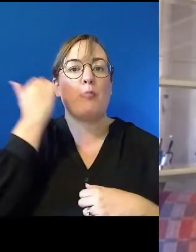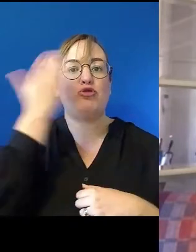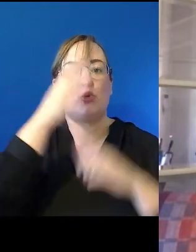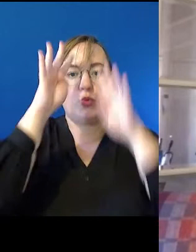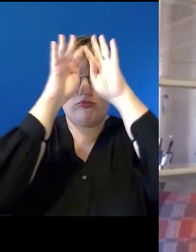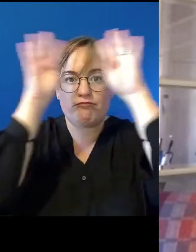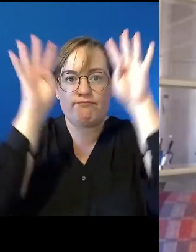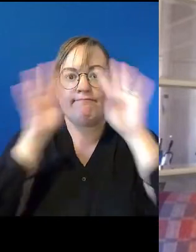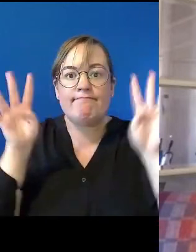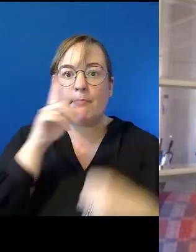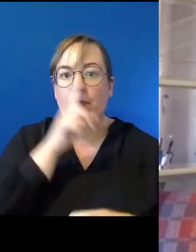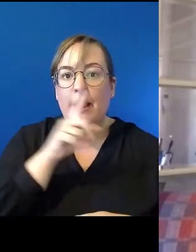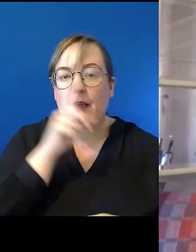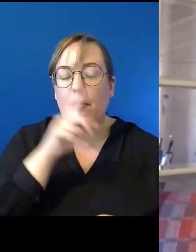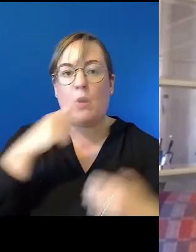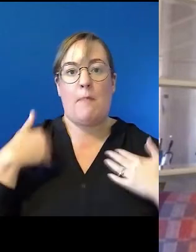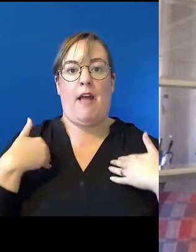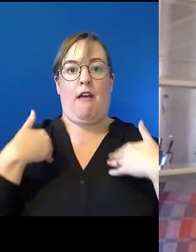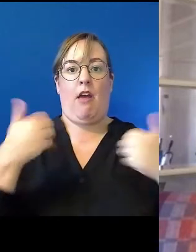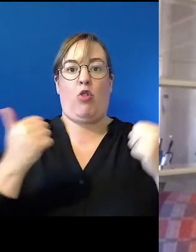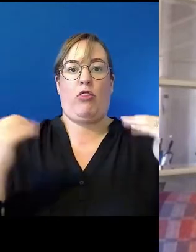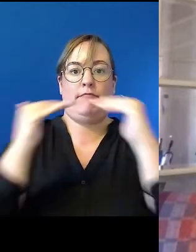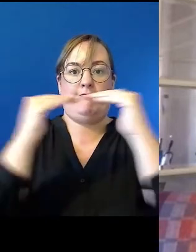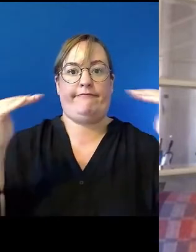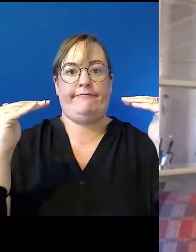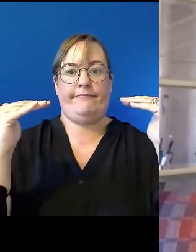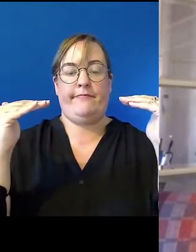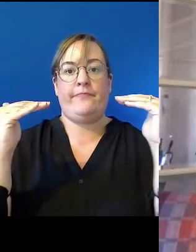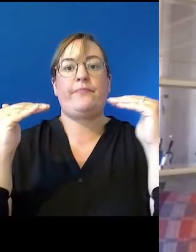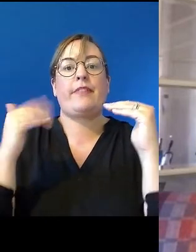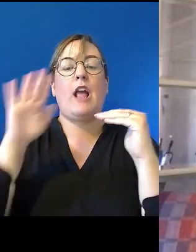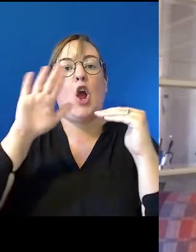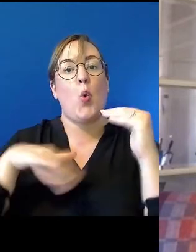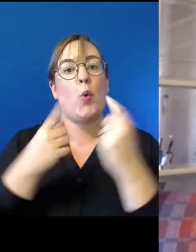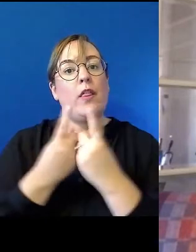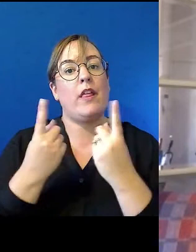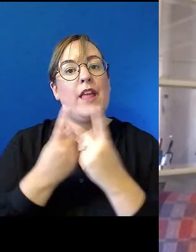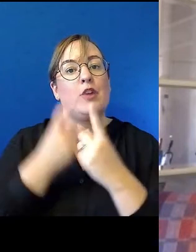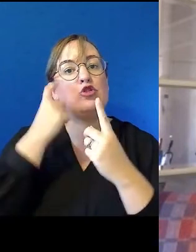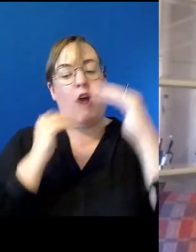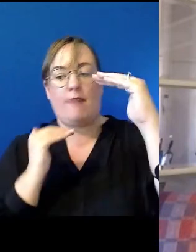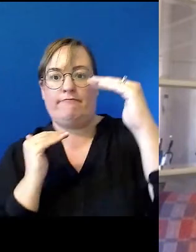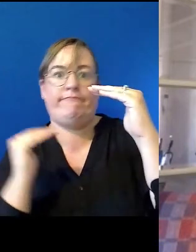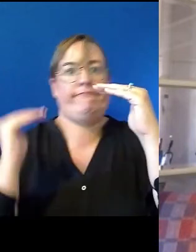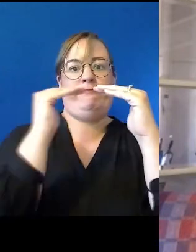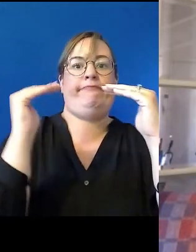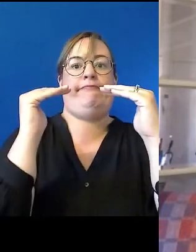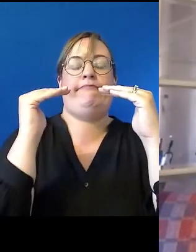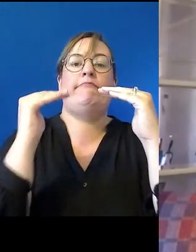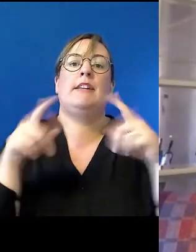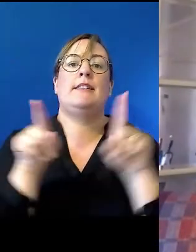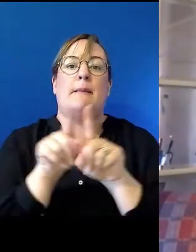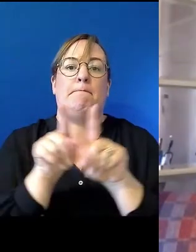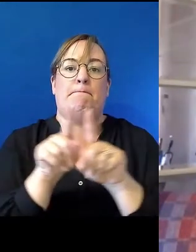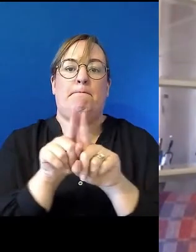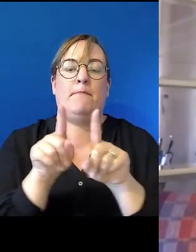you know, healthy quality, and all the determinants that are impacting on health. And, you know, there was a new